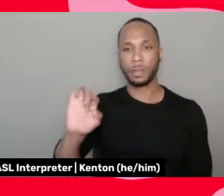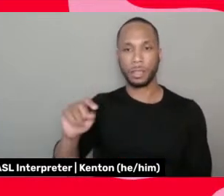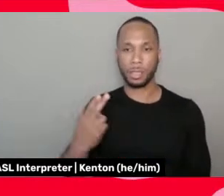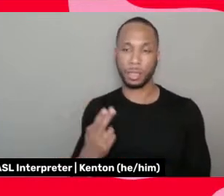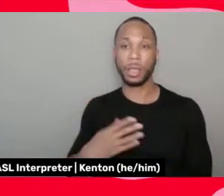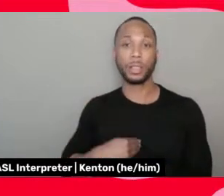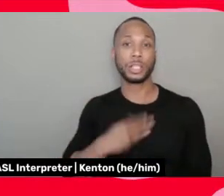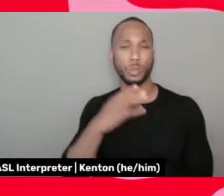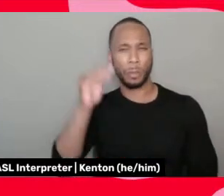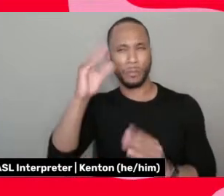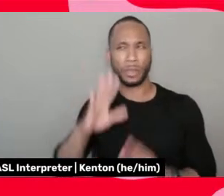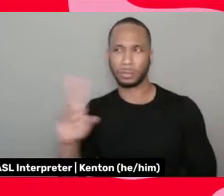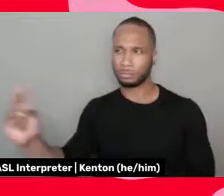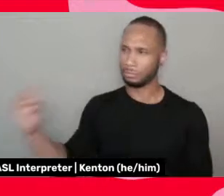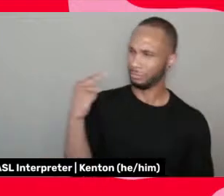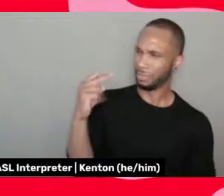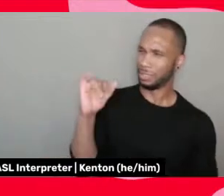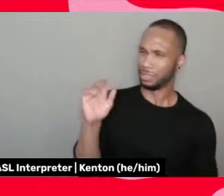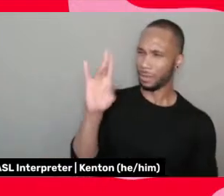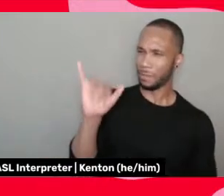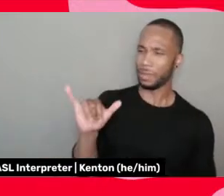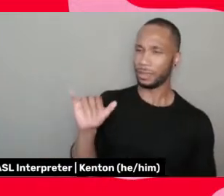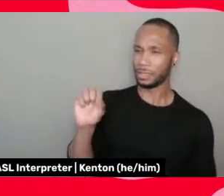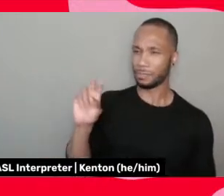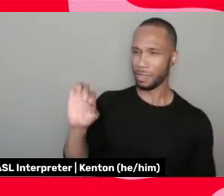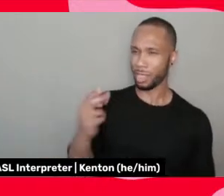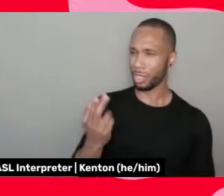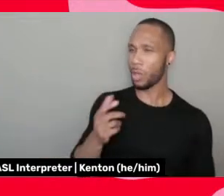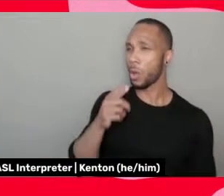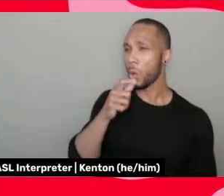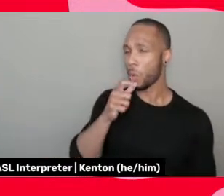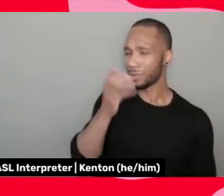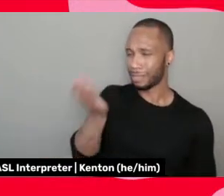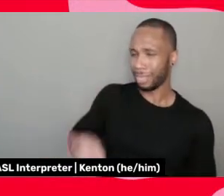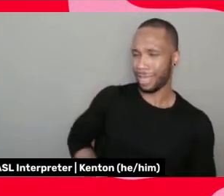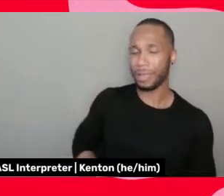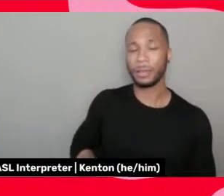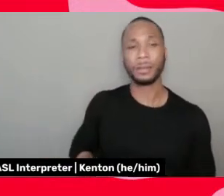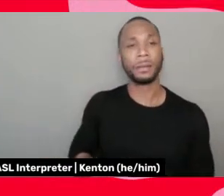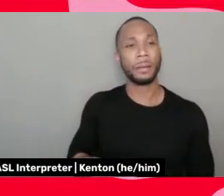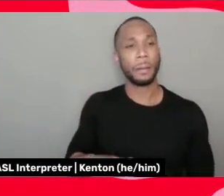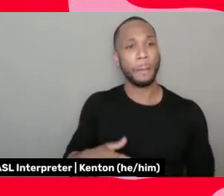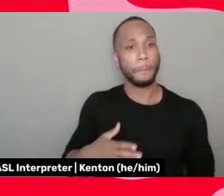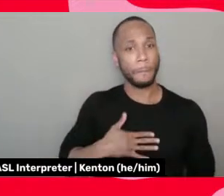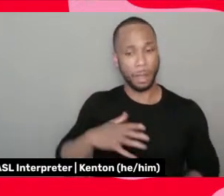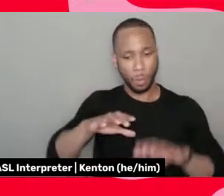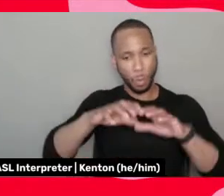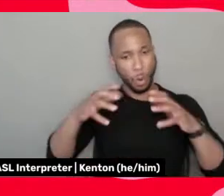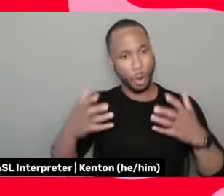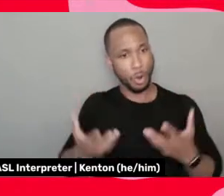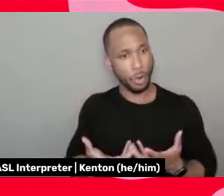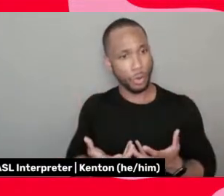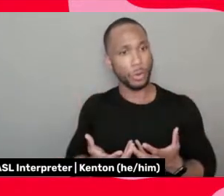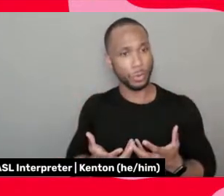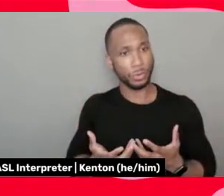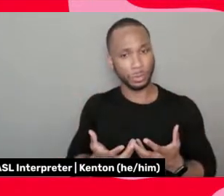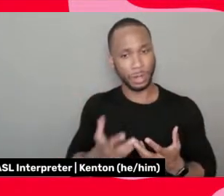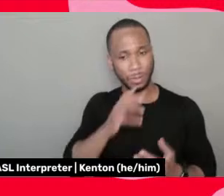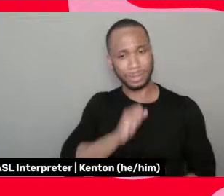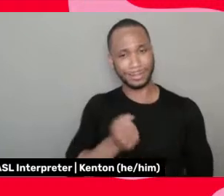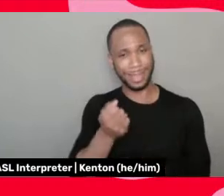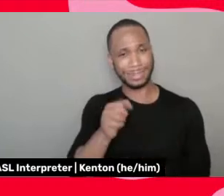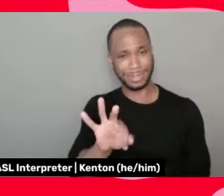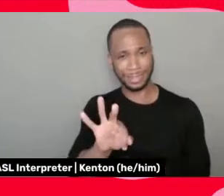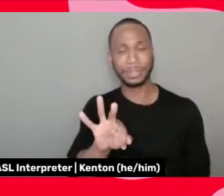and said, Jimmy Smith, who is that? And, you know, my whole little world as a 19 year old,